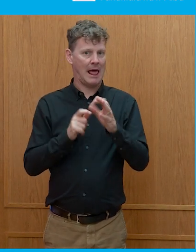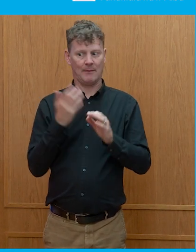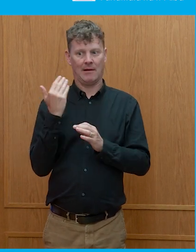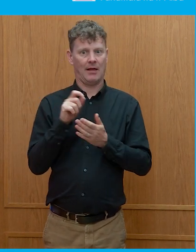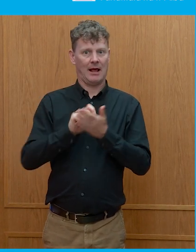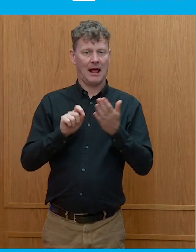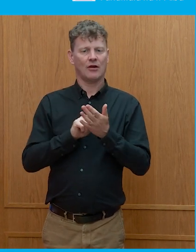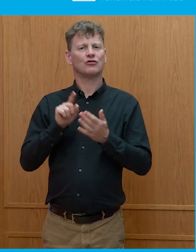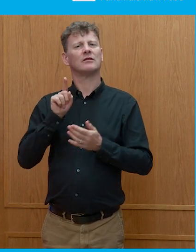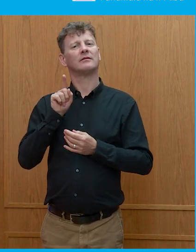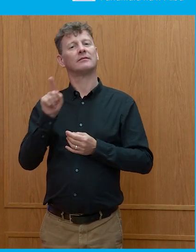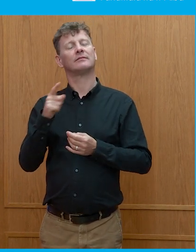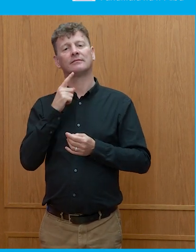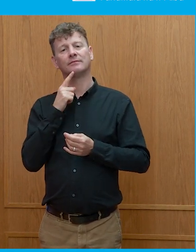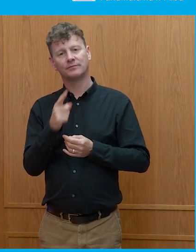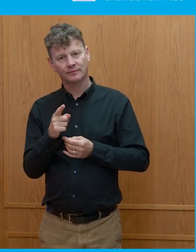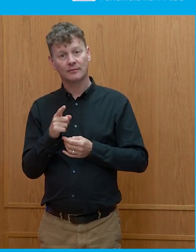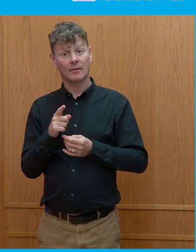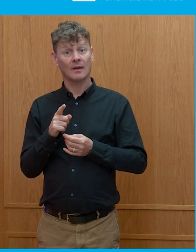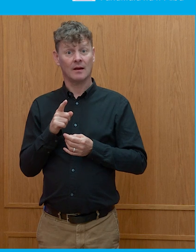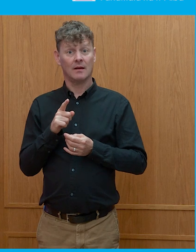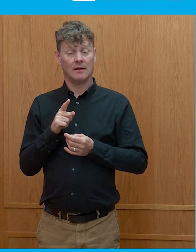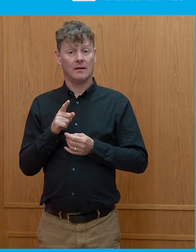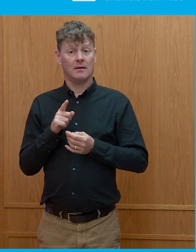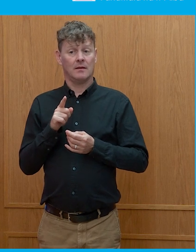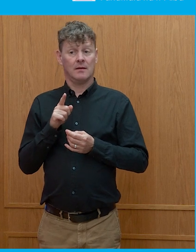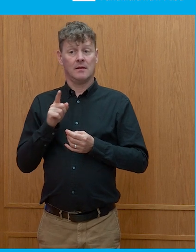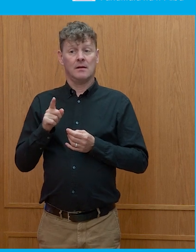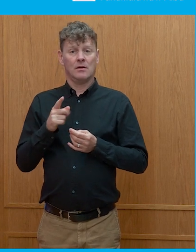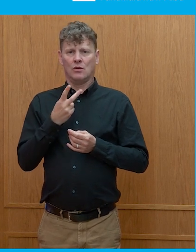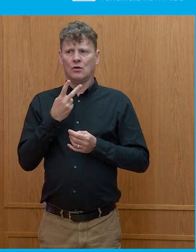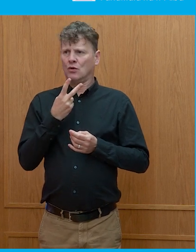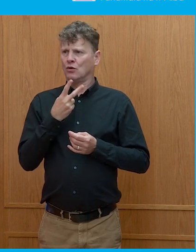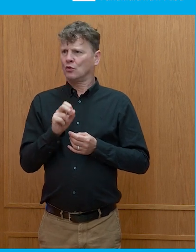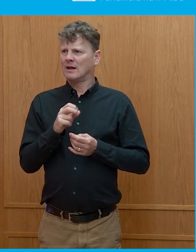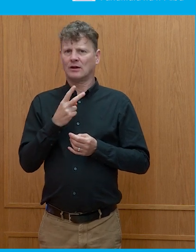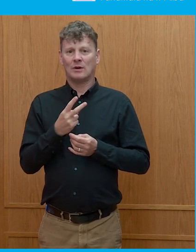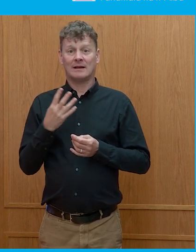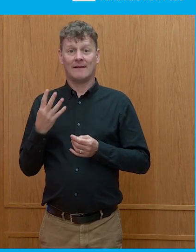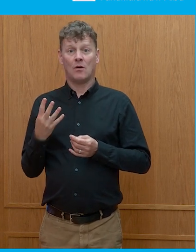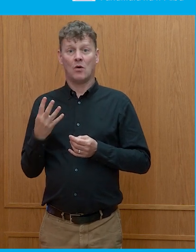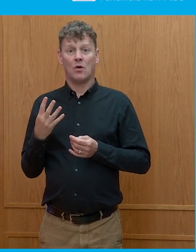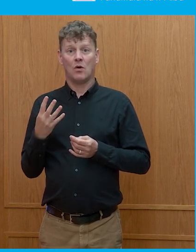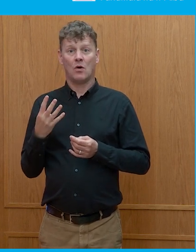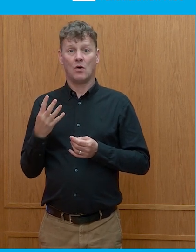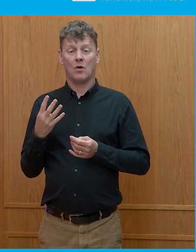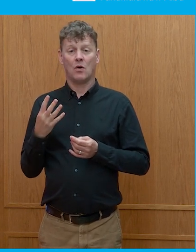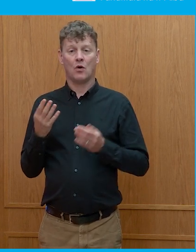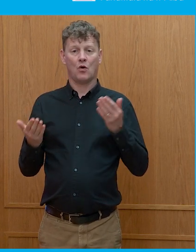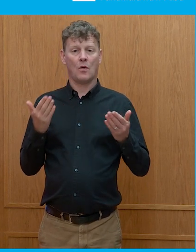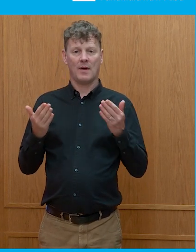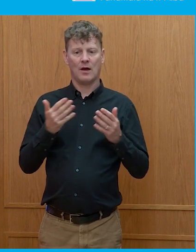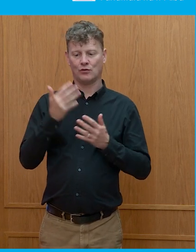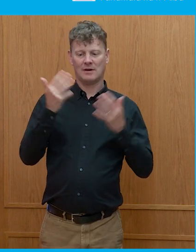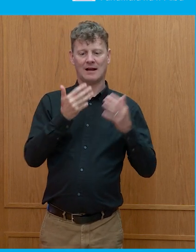about the difference between the sort of the anticipation of that moment in 2024 to 1997,